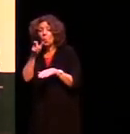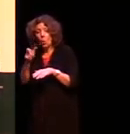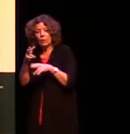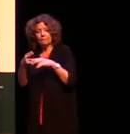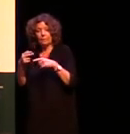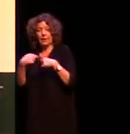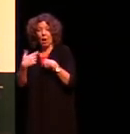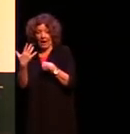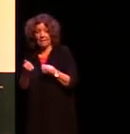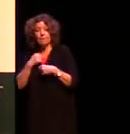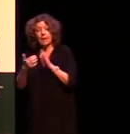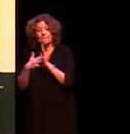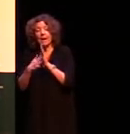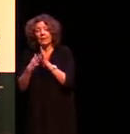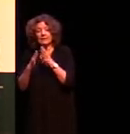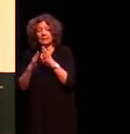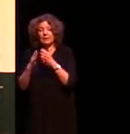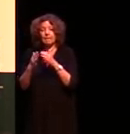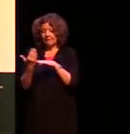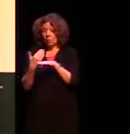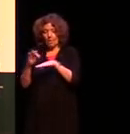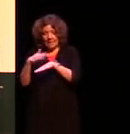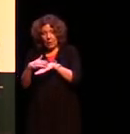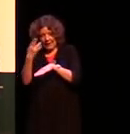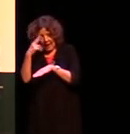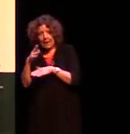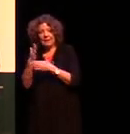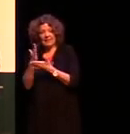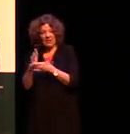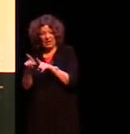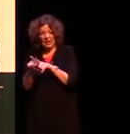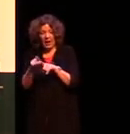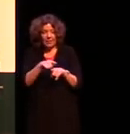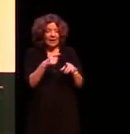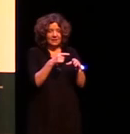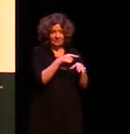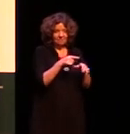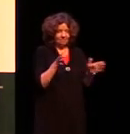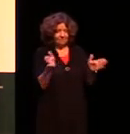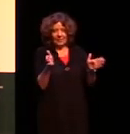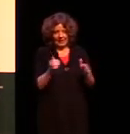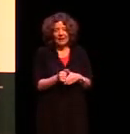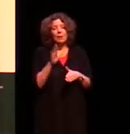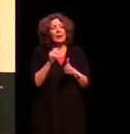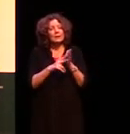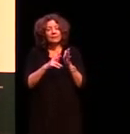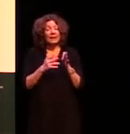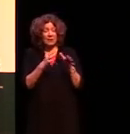you know so my mother's maiden name is vata mata right do you know if there's any connection between the two well it's a very interesting